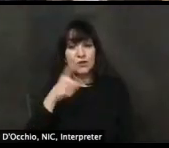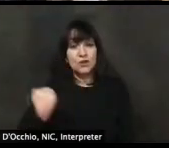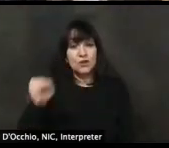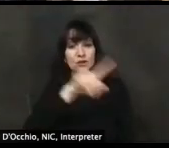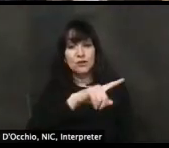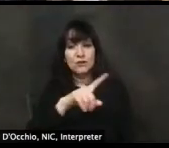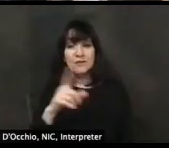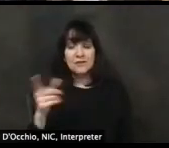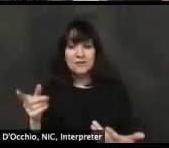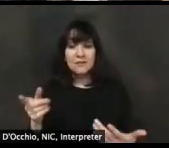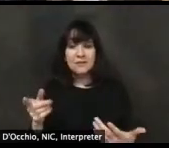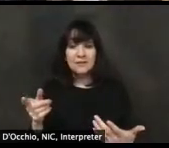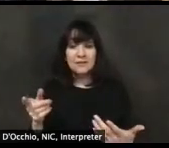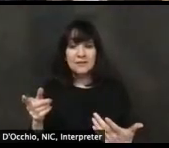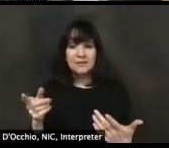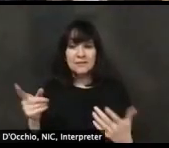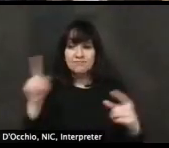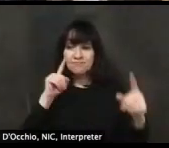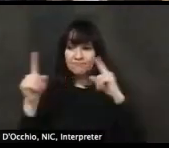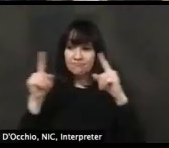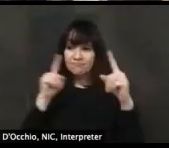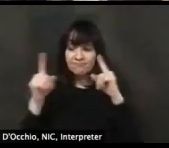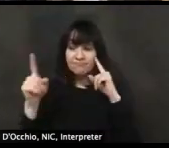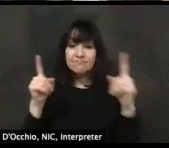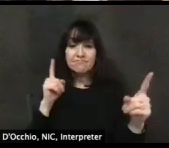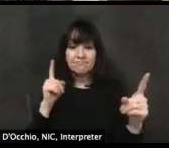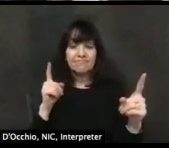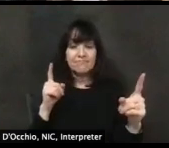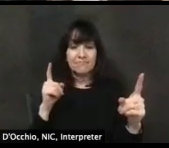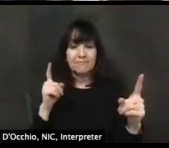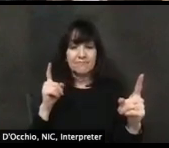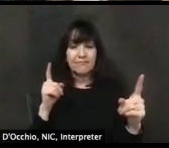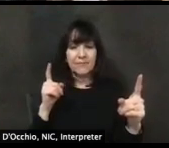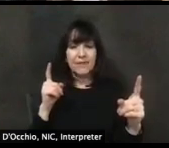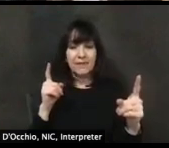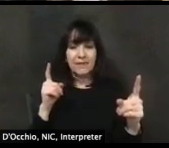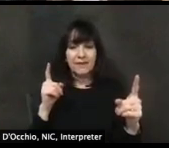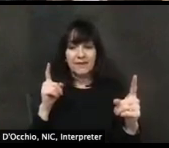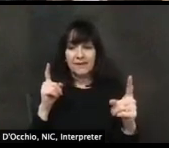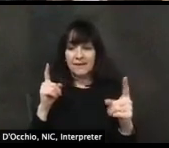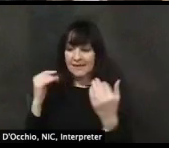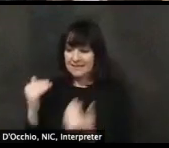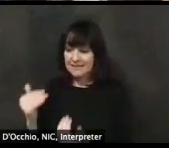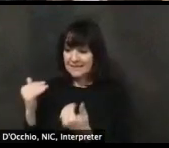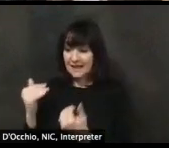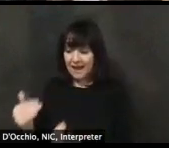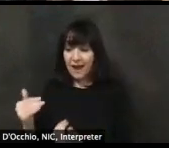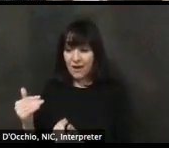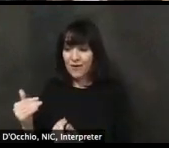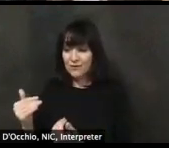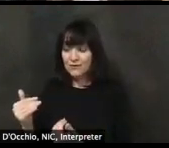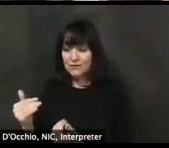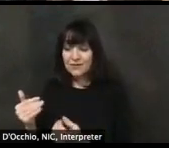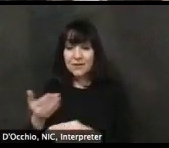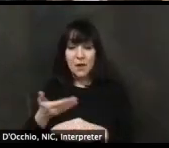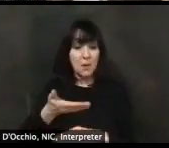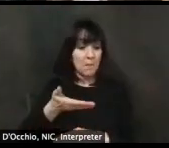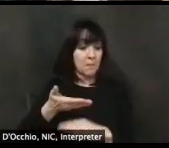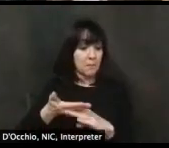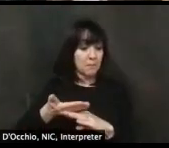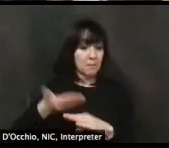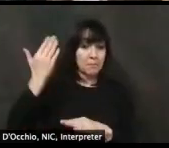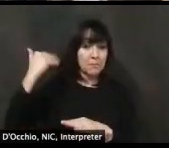and, you know, over the upcoming weeks and months is different than where we were, you know, when this all started and we had almost no